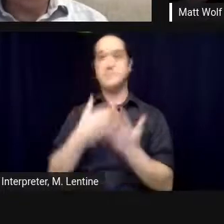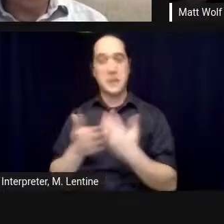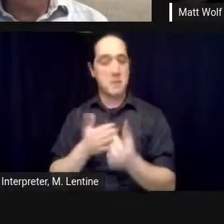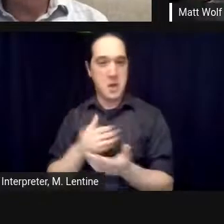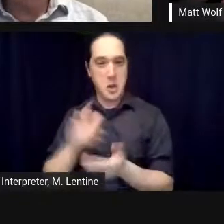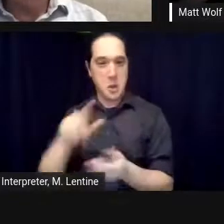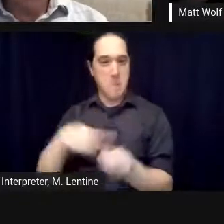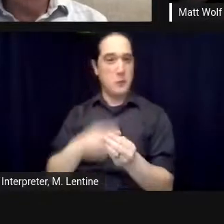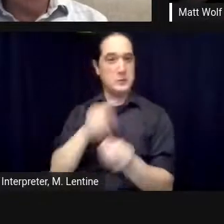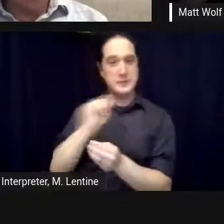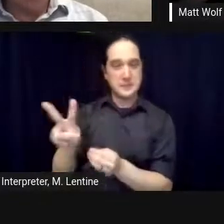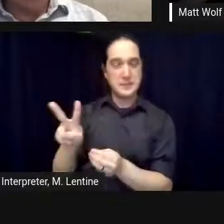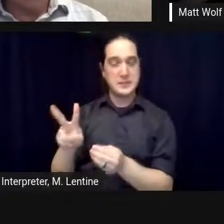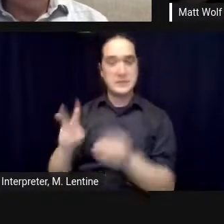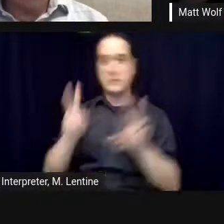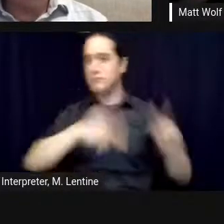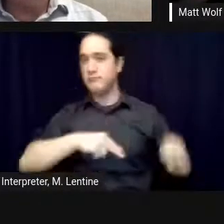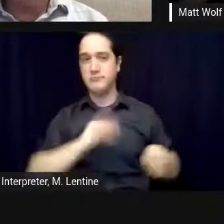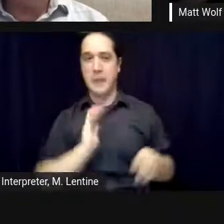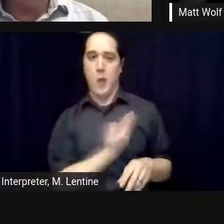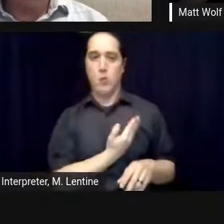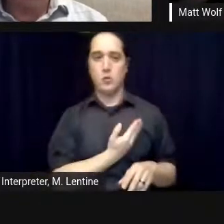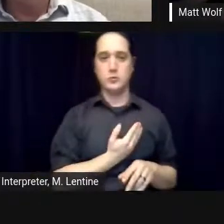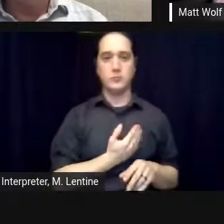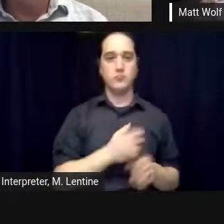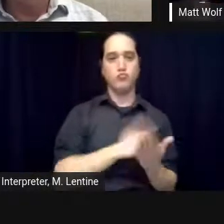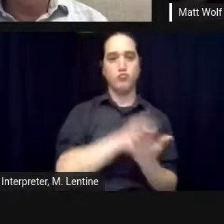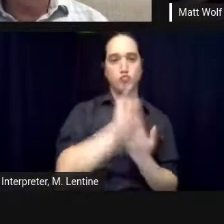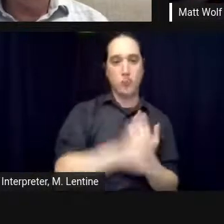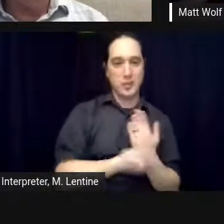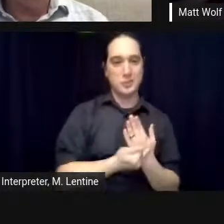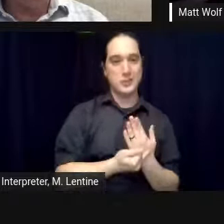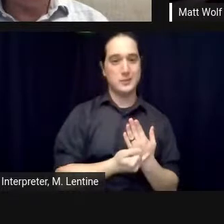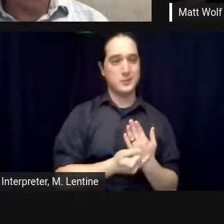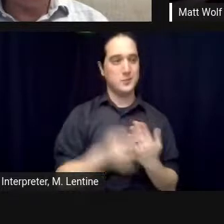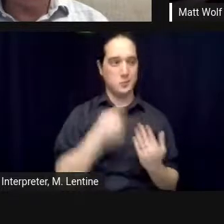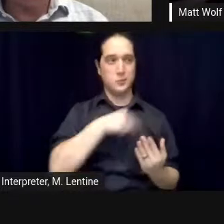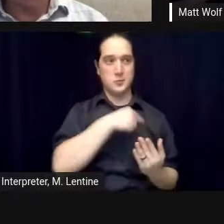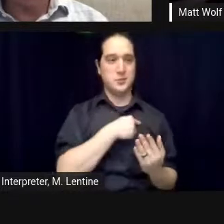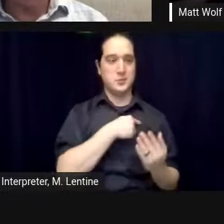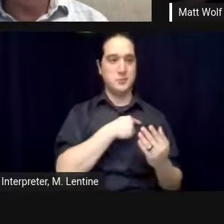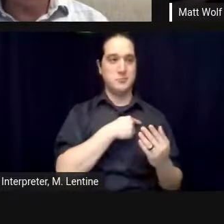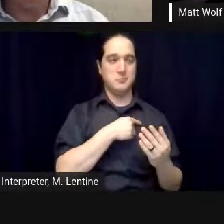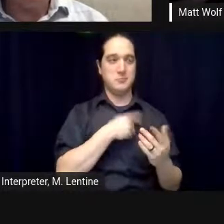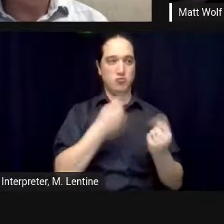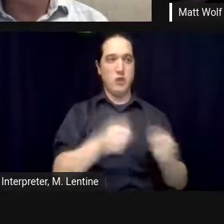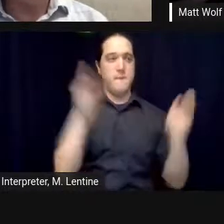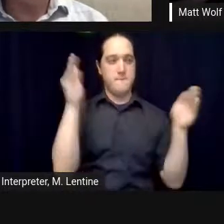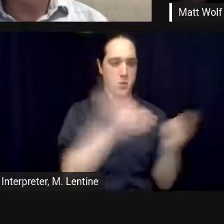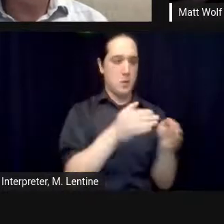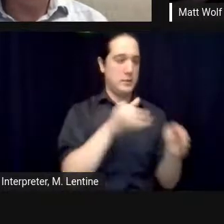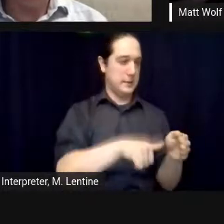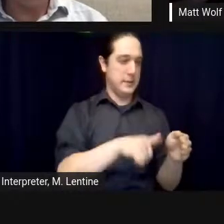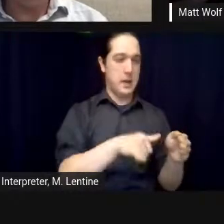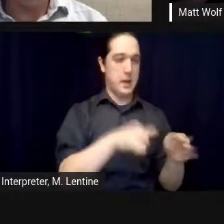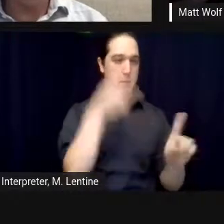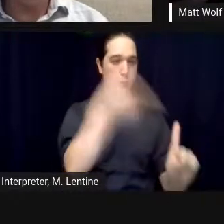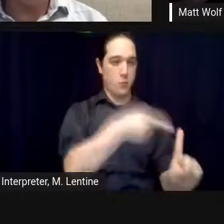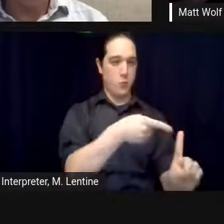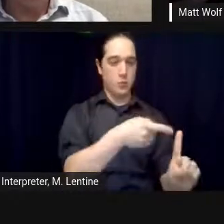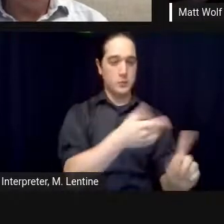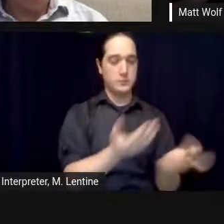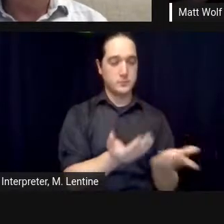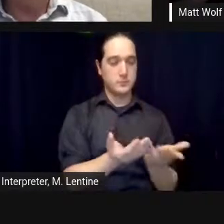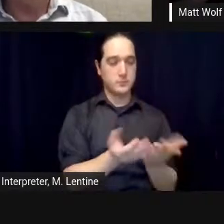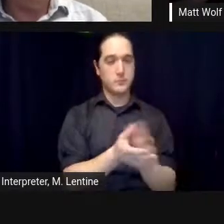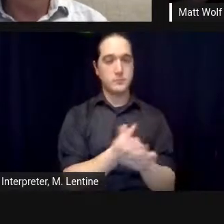like um to be releasing this film about kind of the ultimate type of social isolation